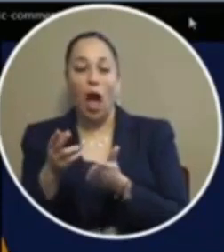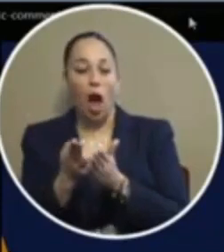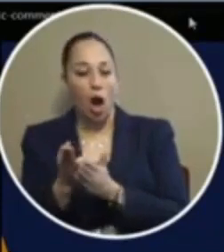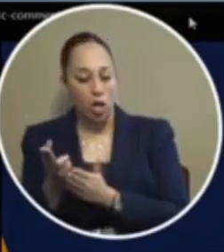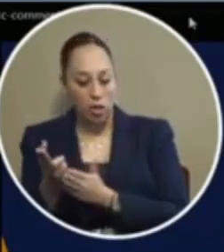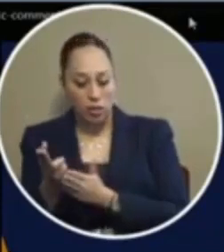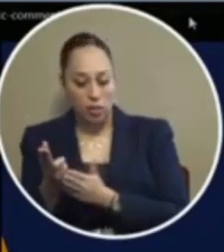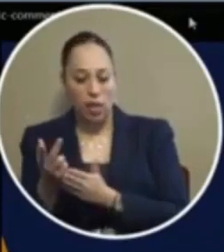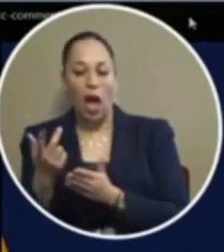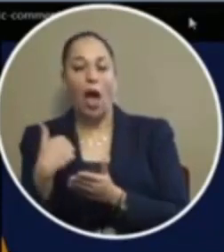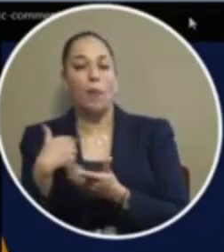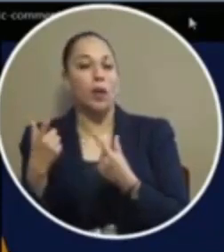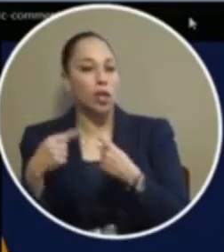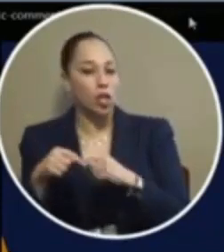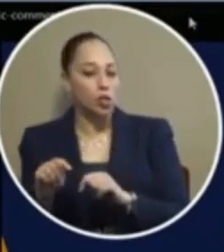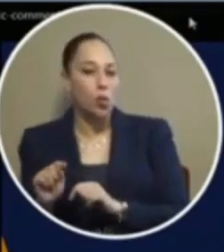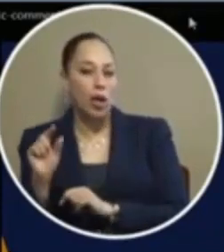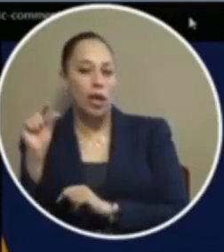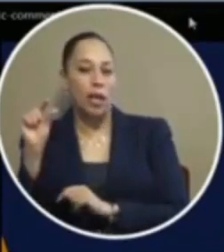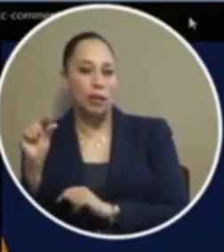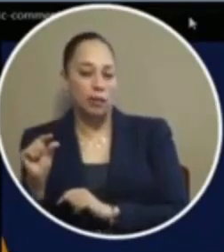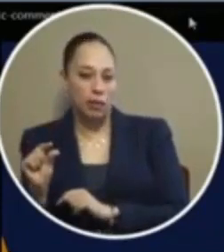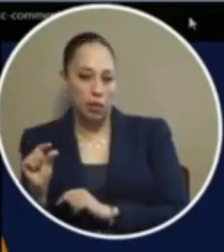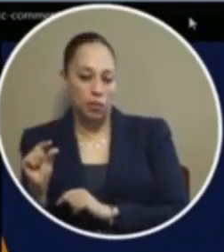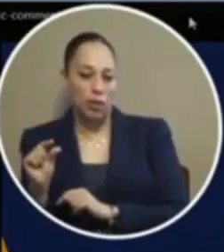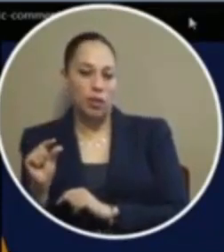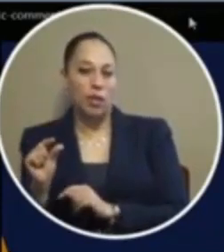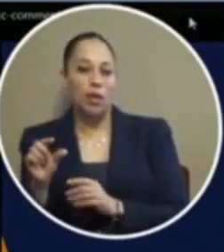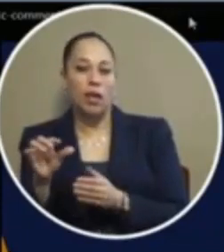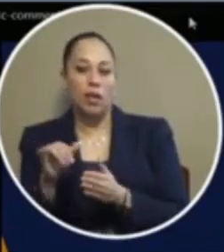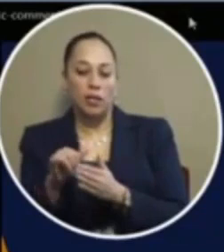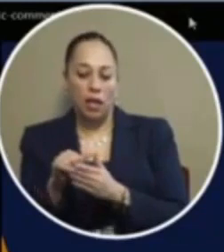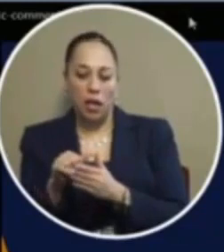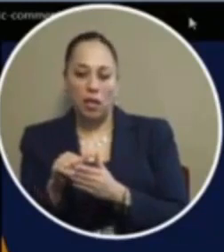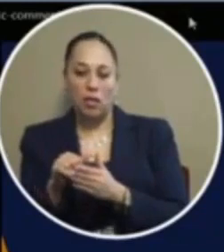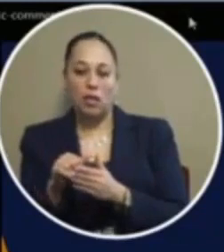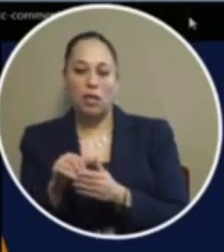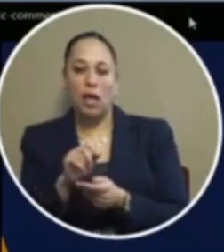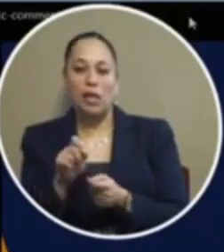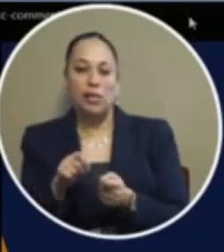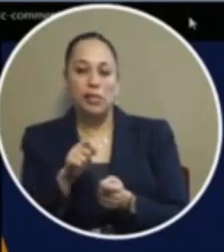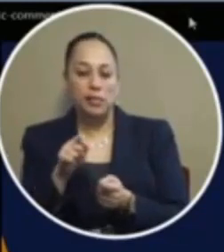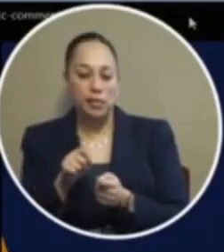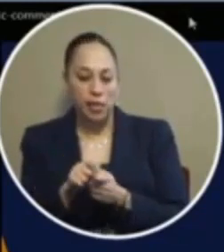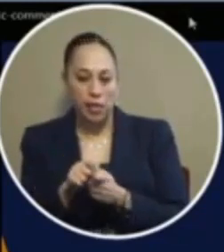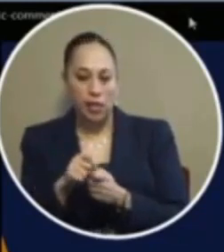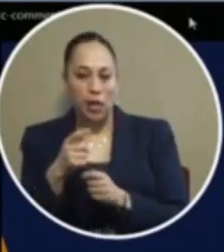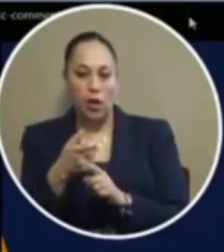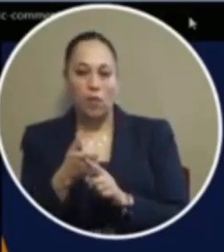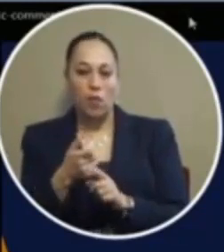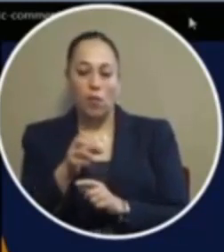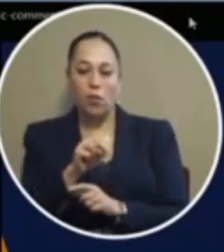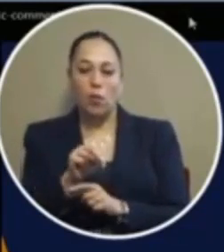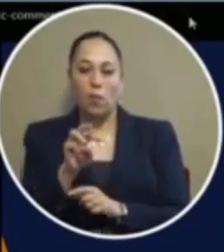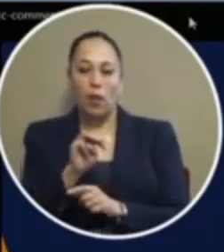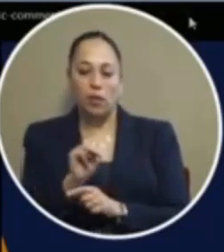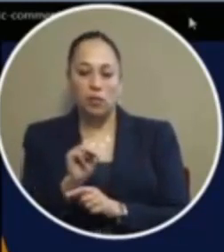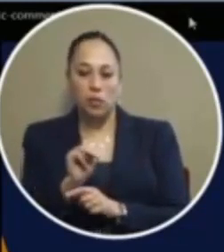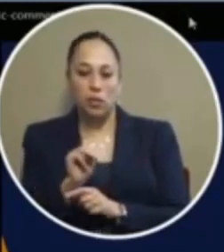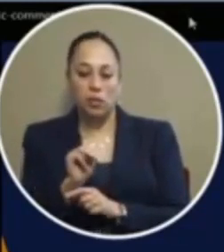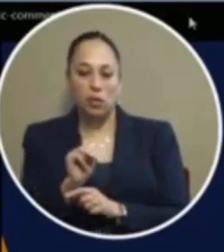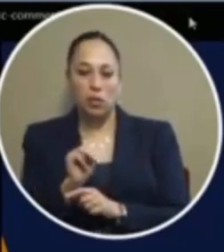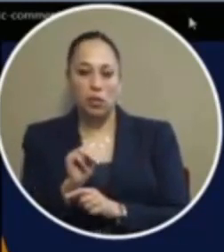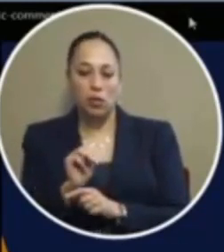suggest try a little bit a little bit because i actually have my card i was able to actually get my car from new mexico as an alpaca resident